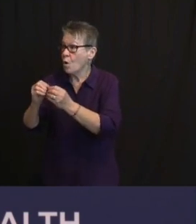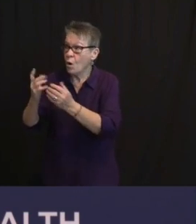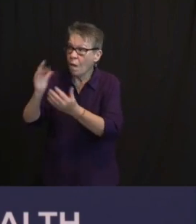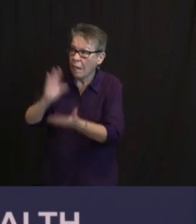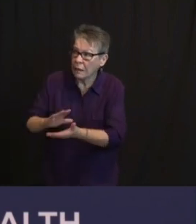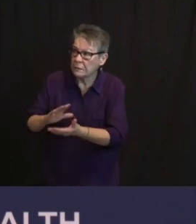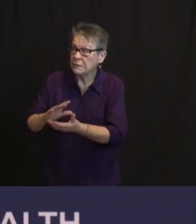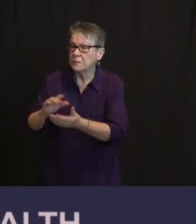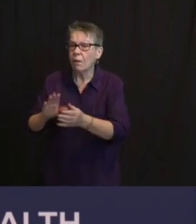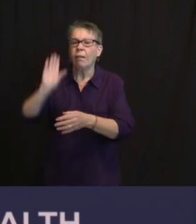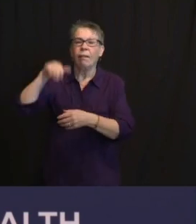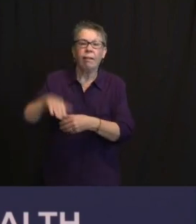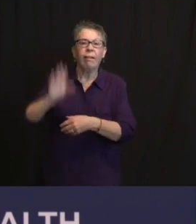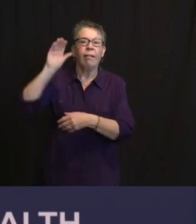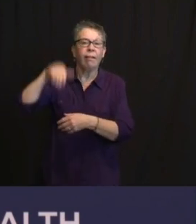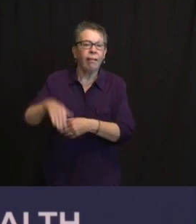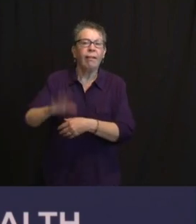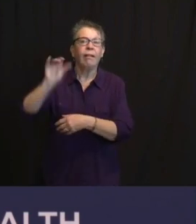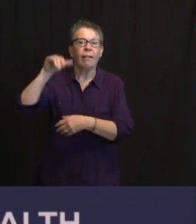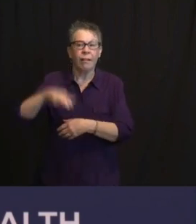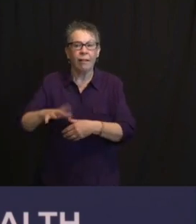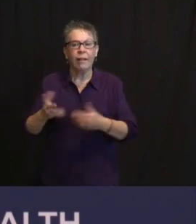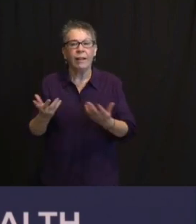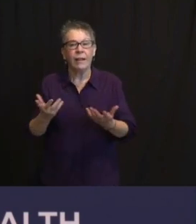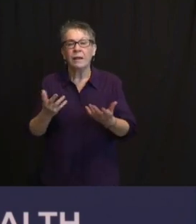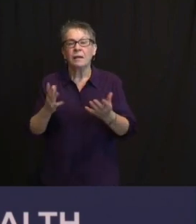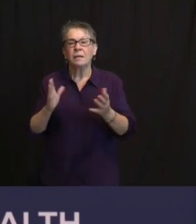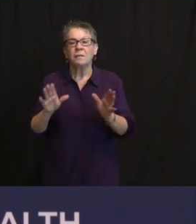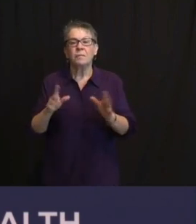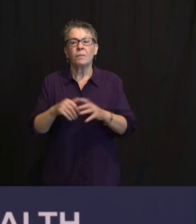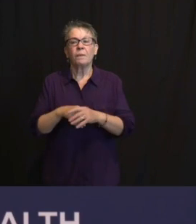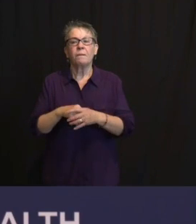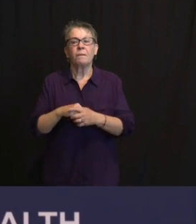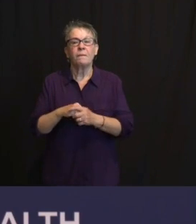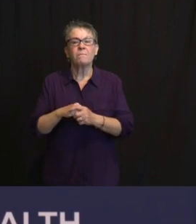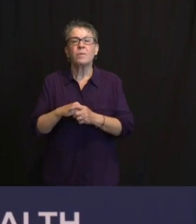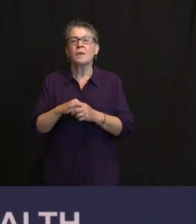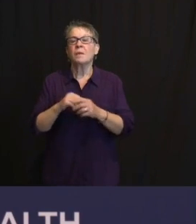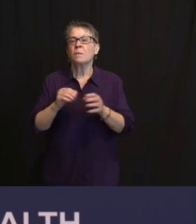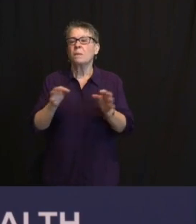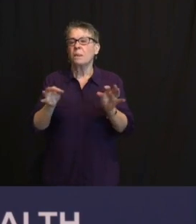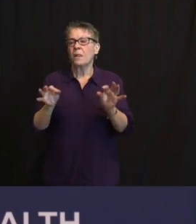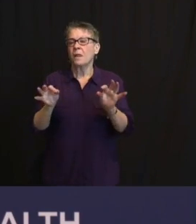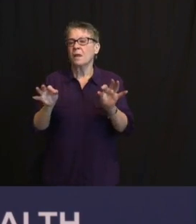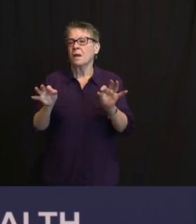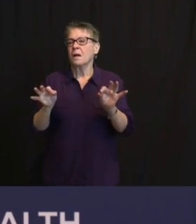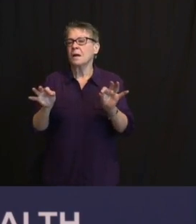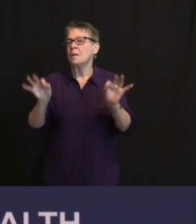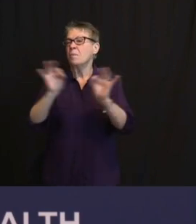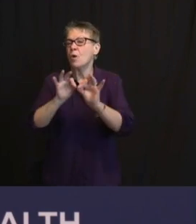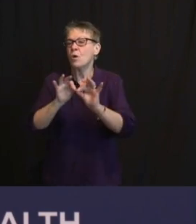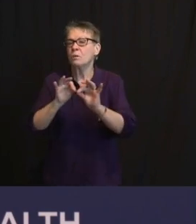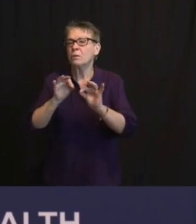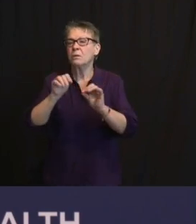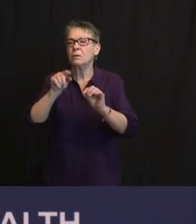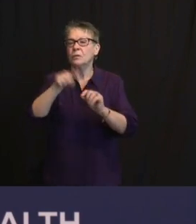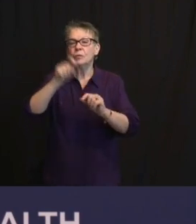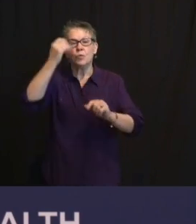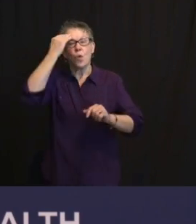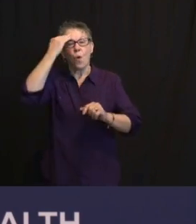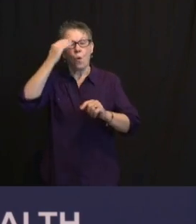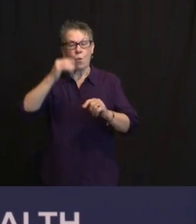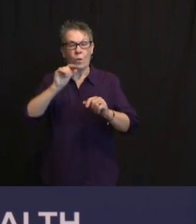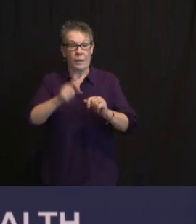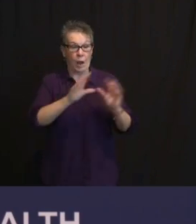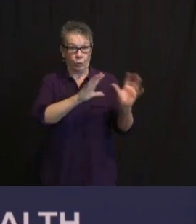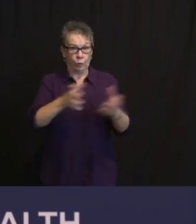WE FELT STRONGLY THAT FOLKS DESERVED TO KNOW WHEN THEY WERE ELIGIBLE TO GET TO SIGN UP FOR